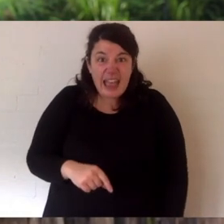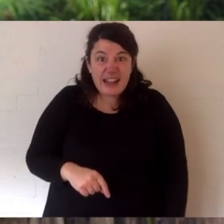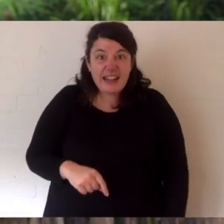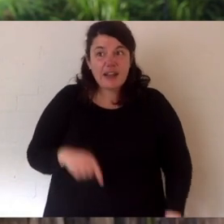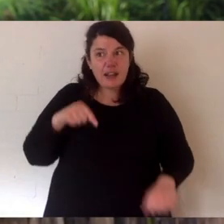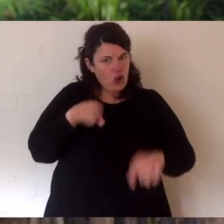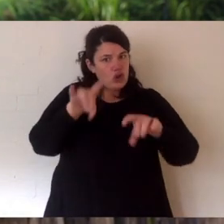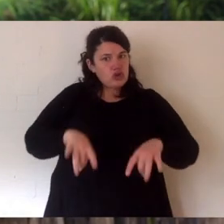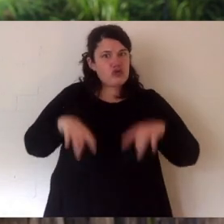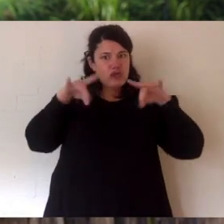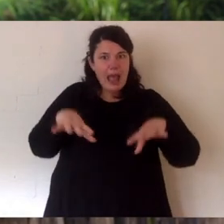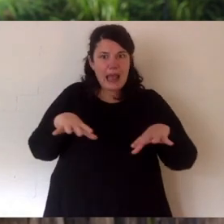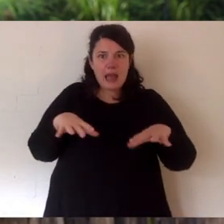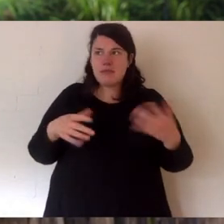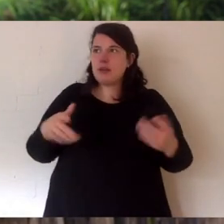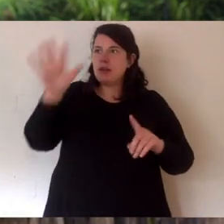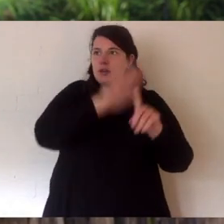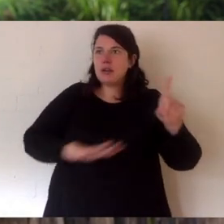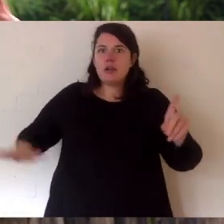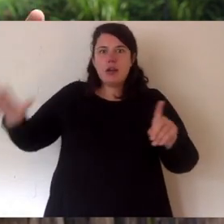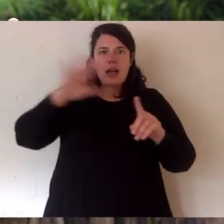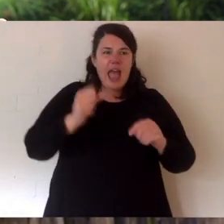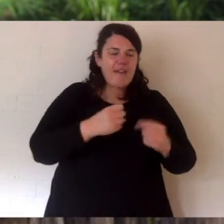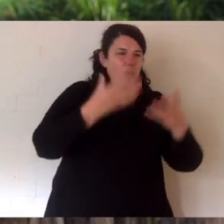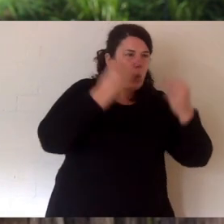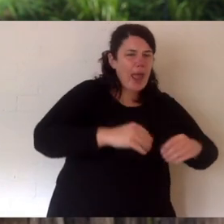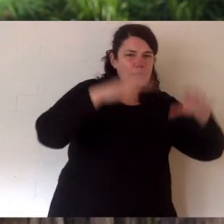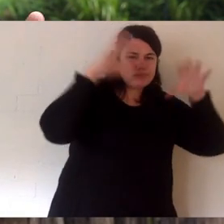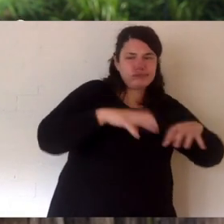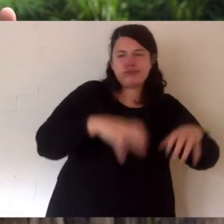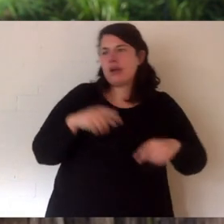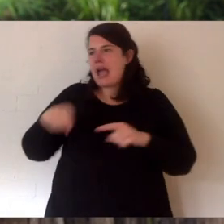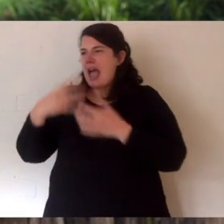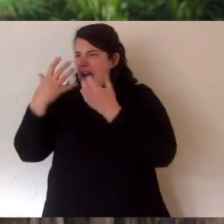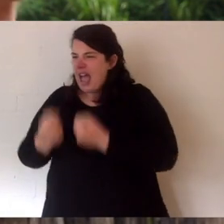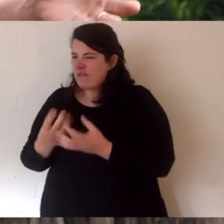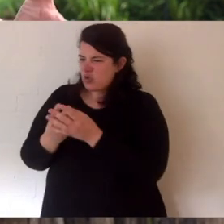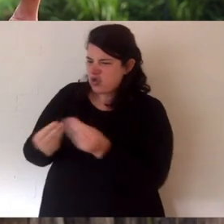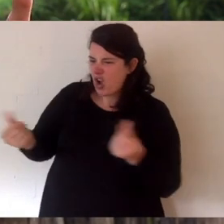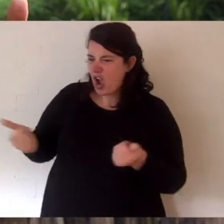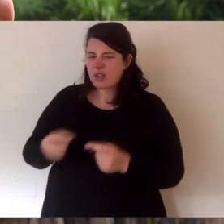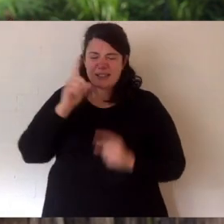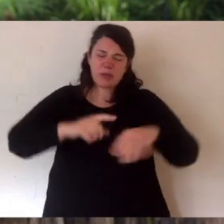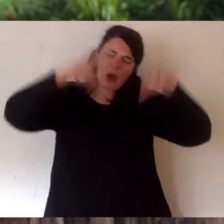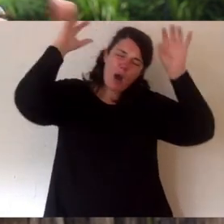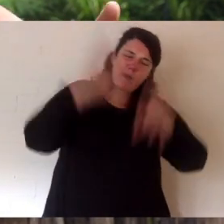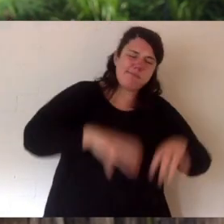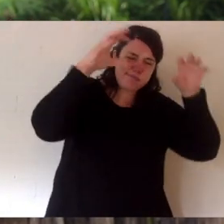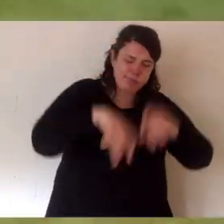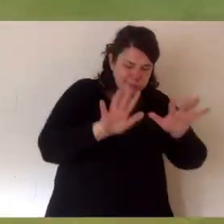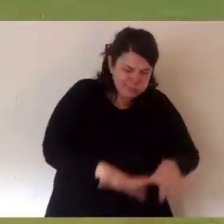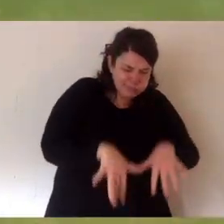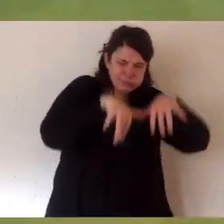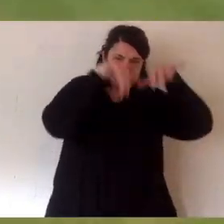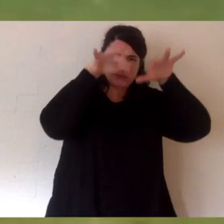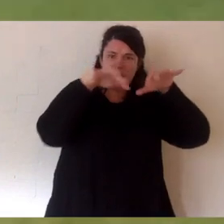legs, but they swim and they swim well. And in Australia, we're a land of boom and bust. And part of that is